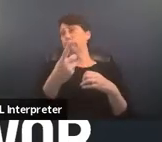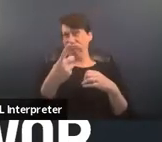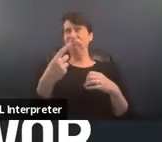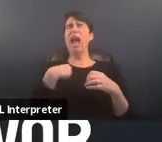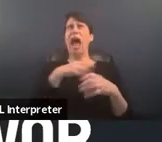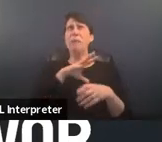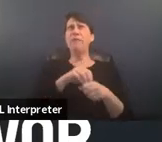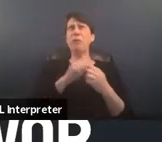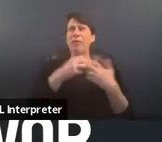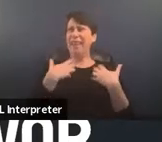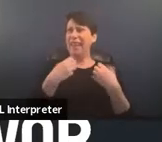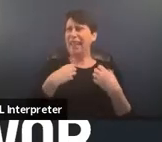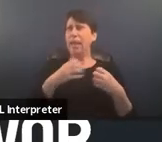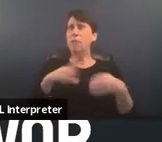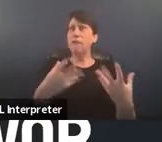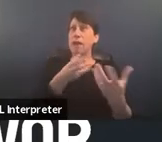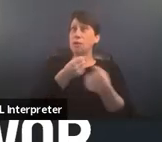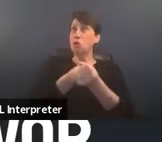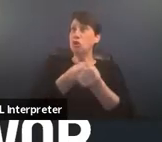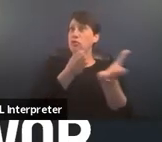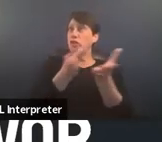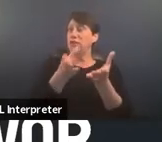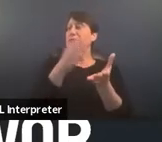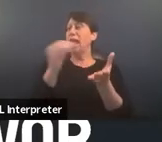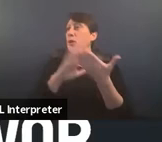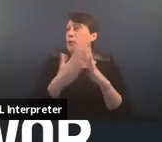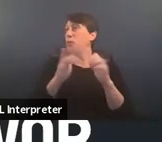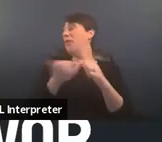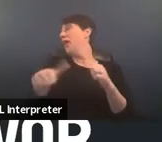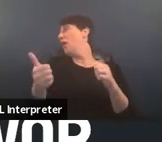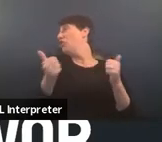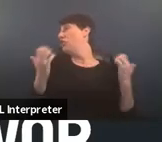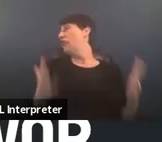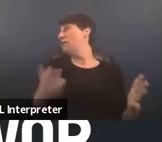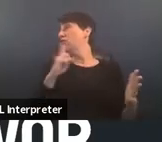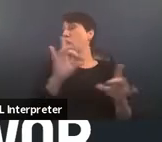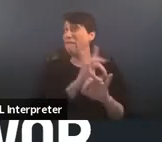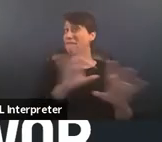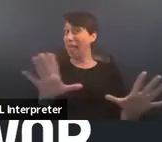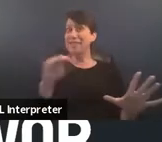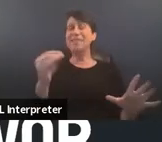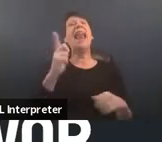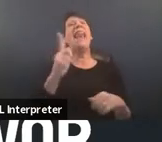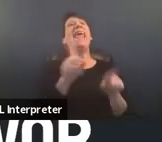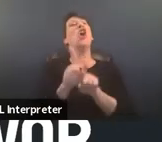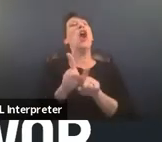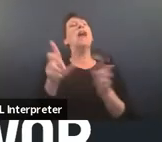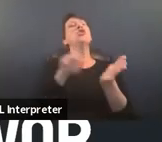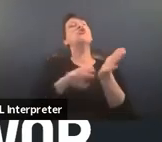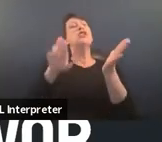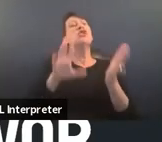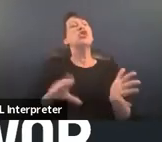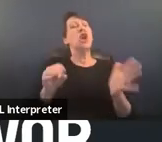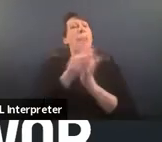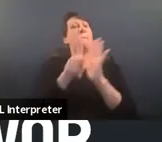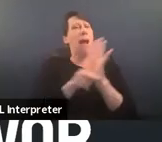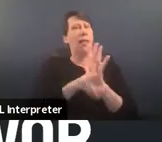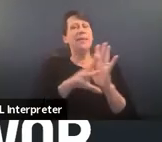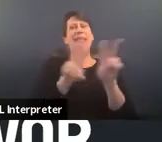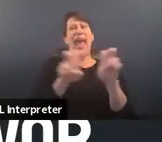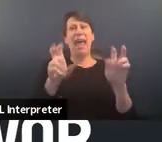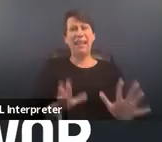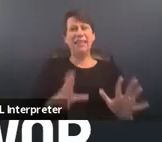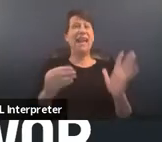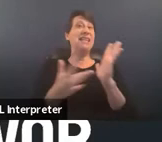healing and providing supportive services and community with other survivors of violence and later as a researcher and policy analyst and